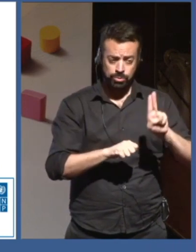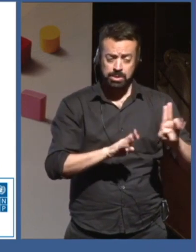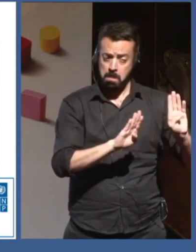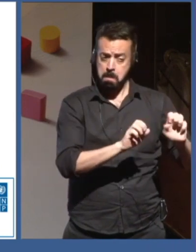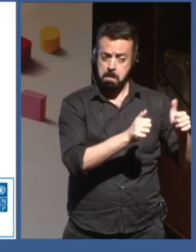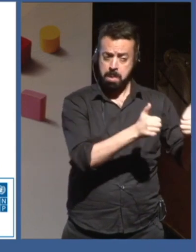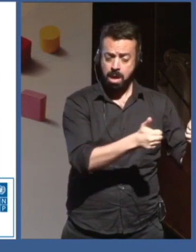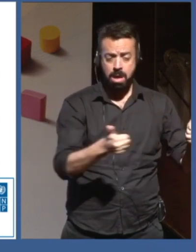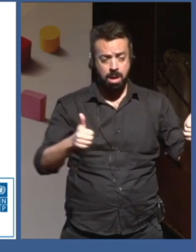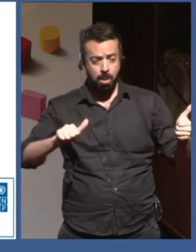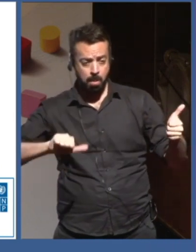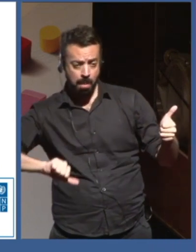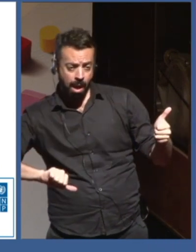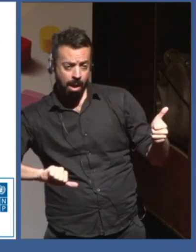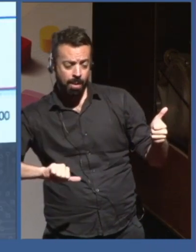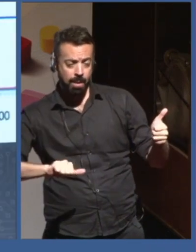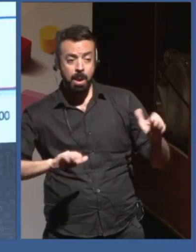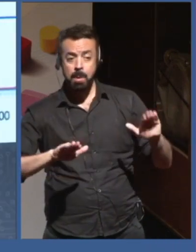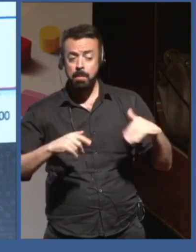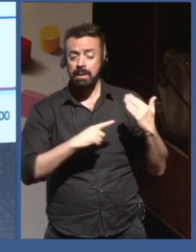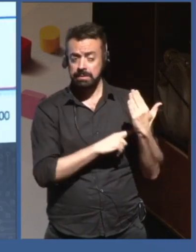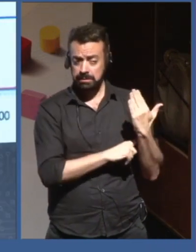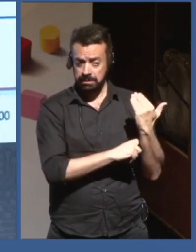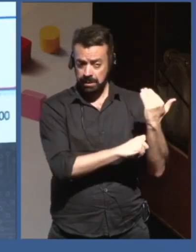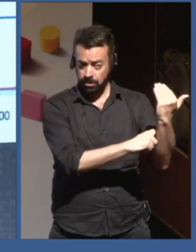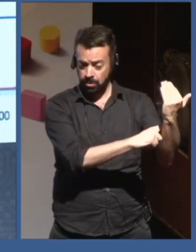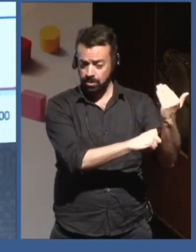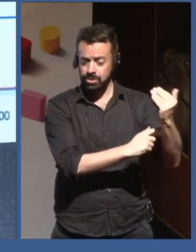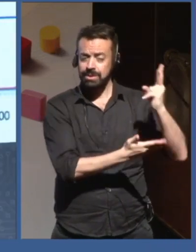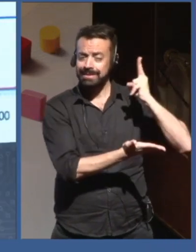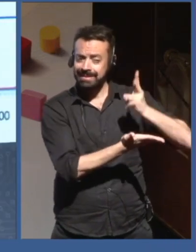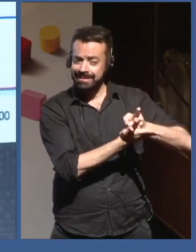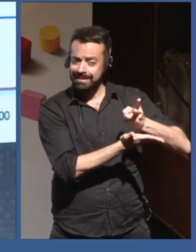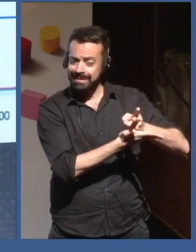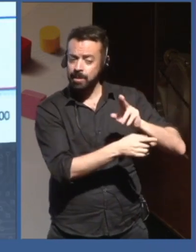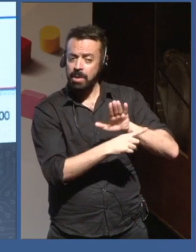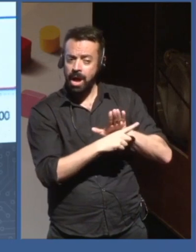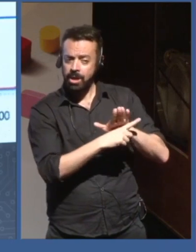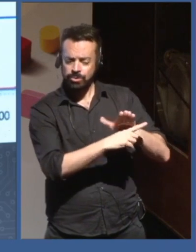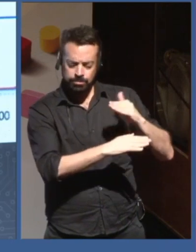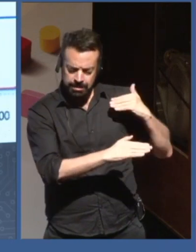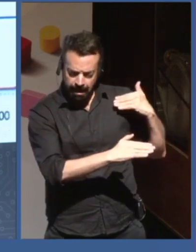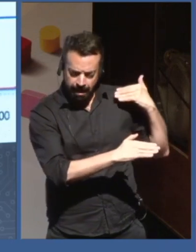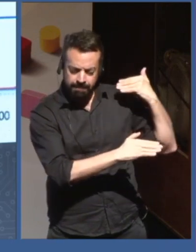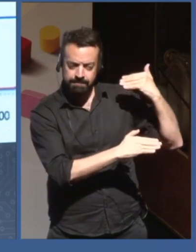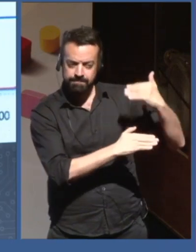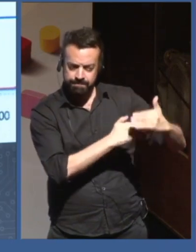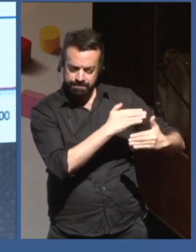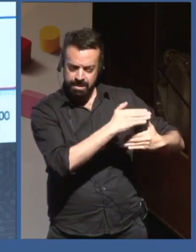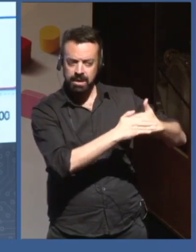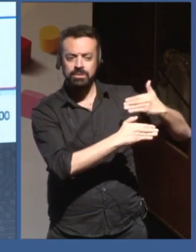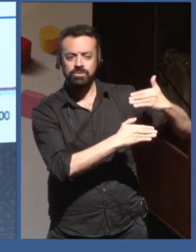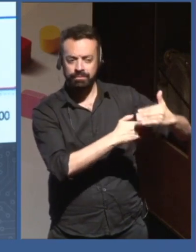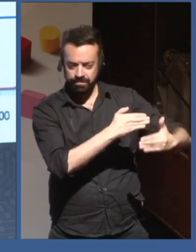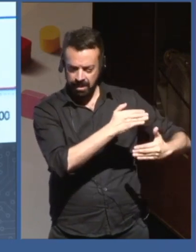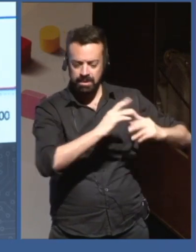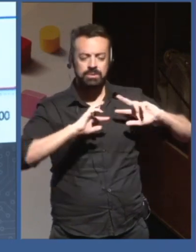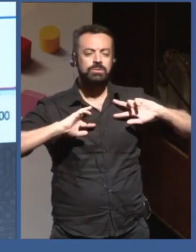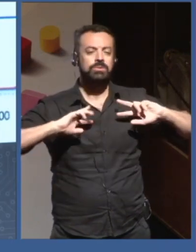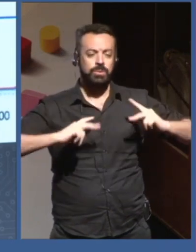technology has led to major advances in human conditions. I mean, so Ronald Lee